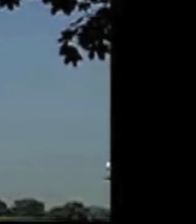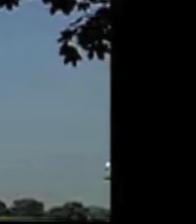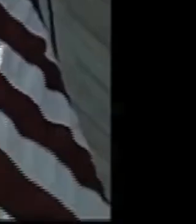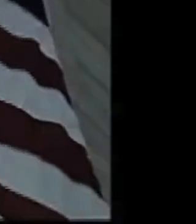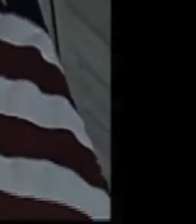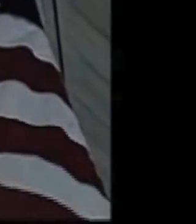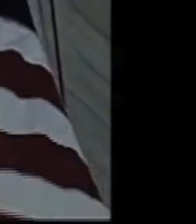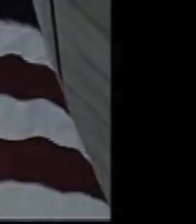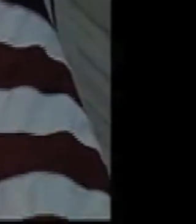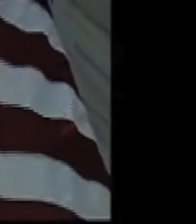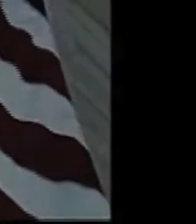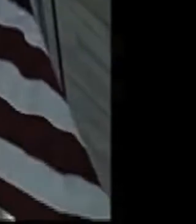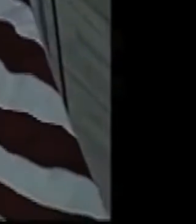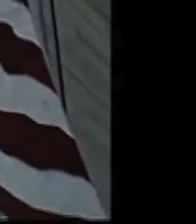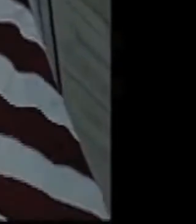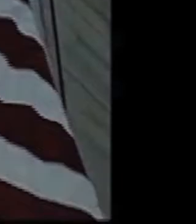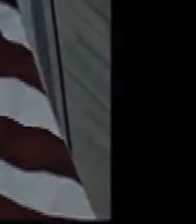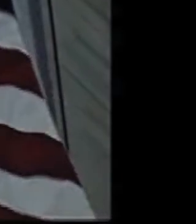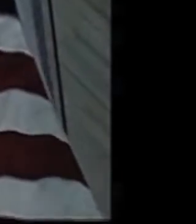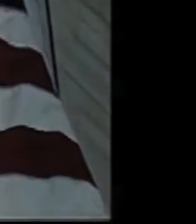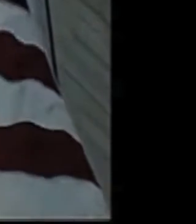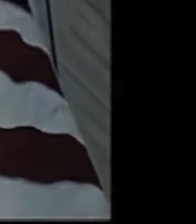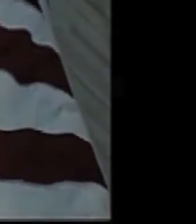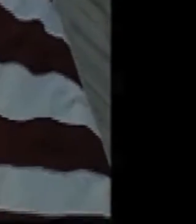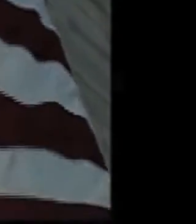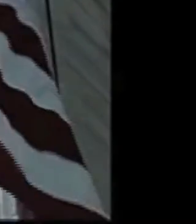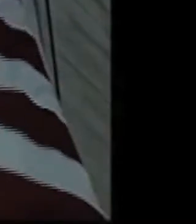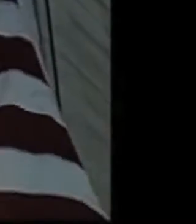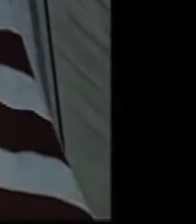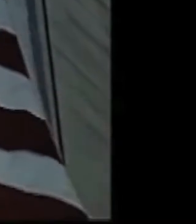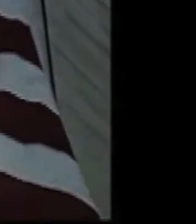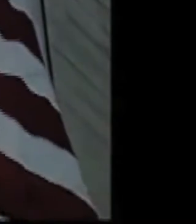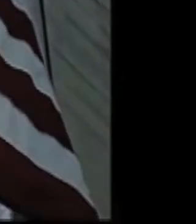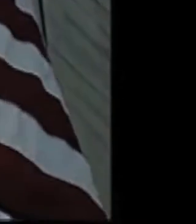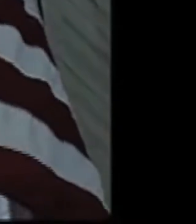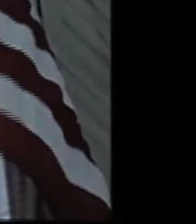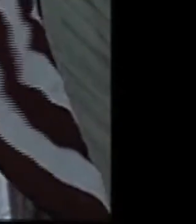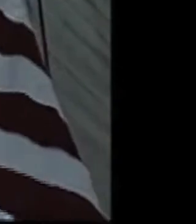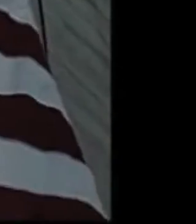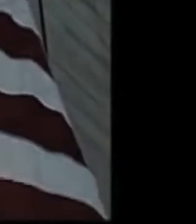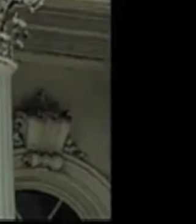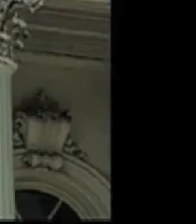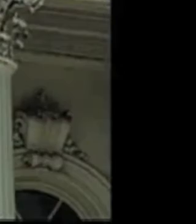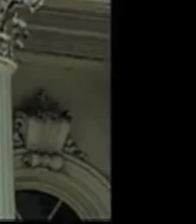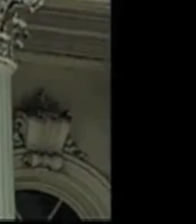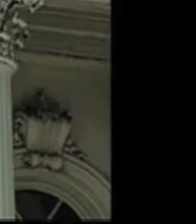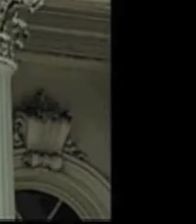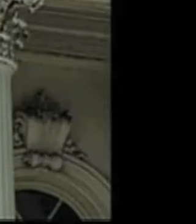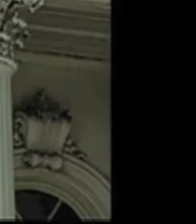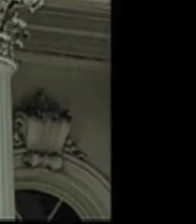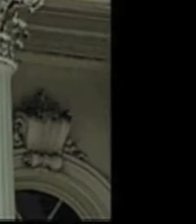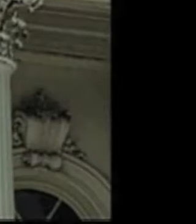I pledge allegiance to the flag of the United States of America and to the republic for which it stands,